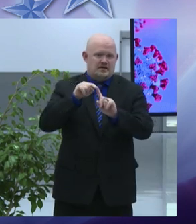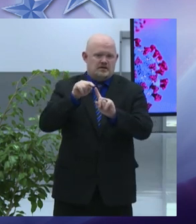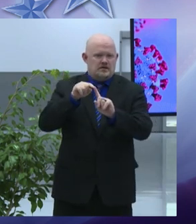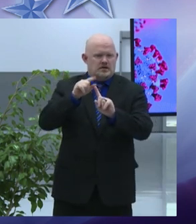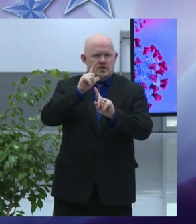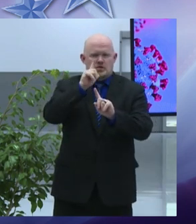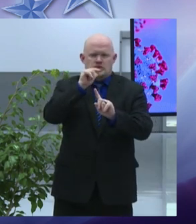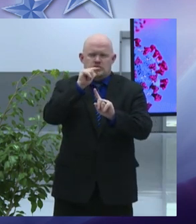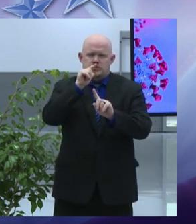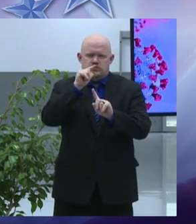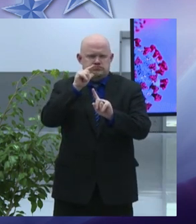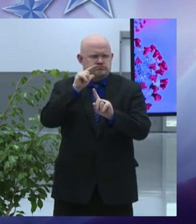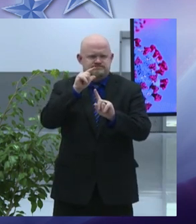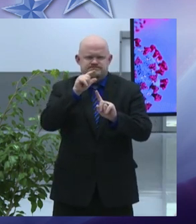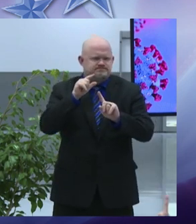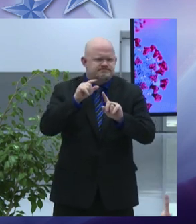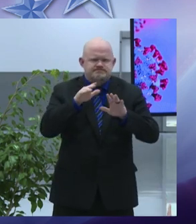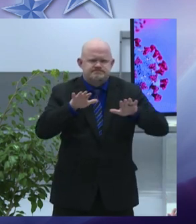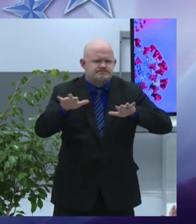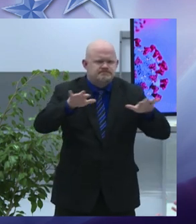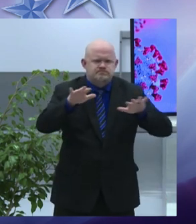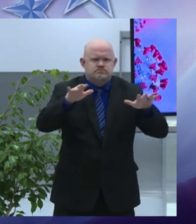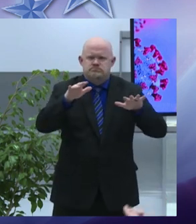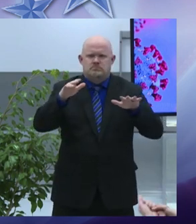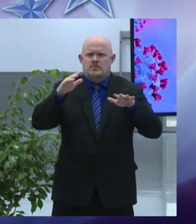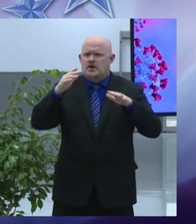effectively we thank you and we've got your back